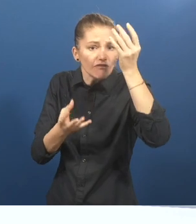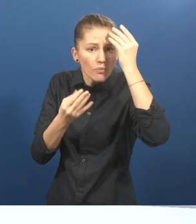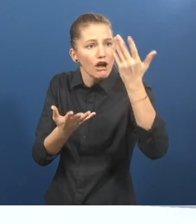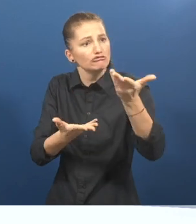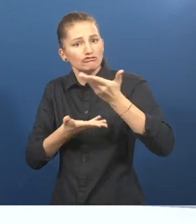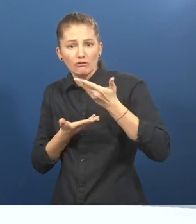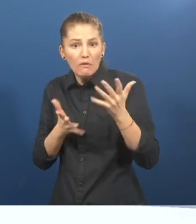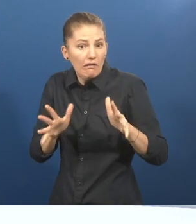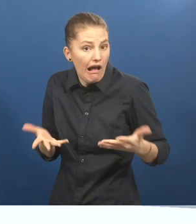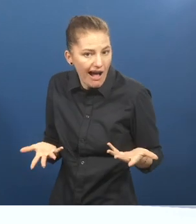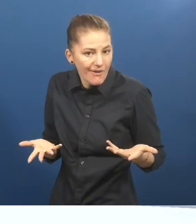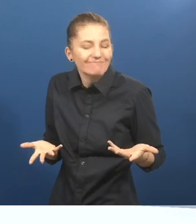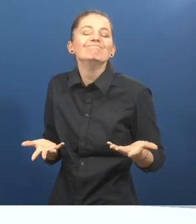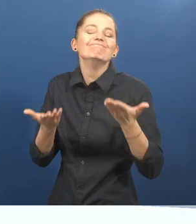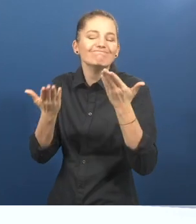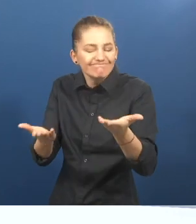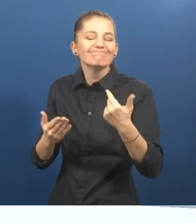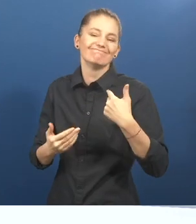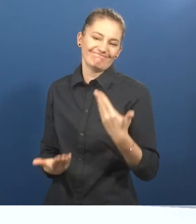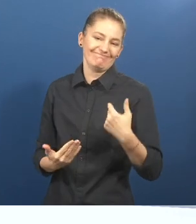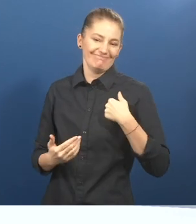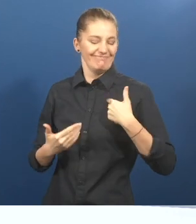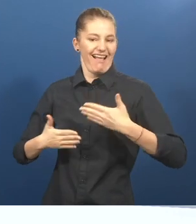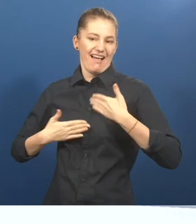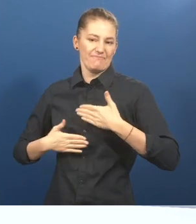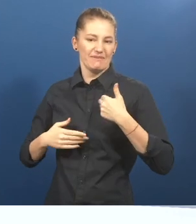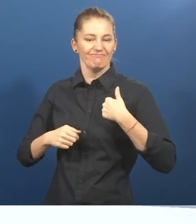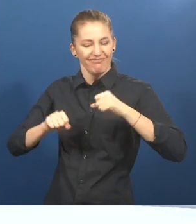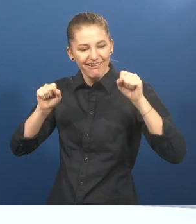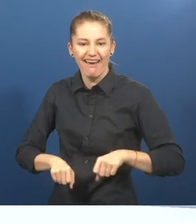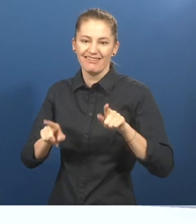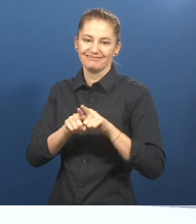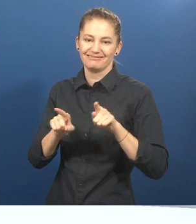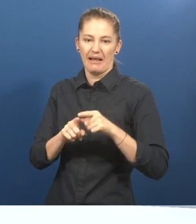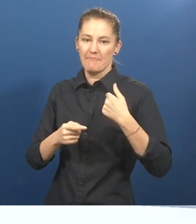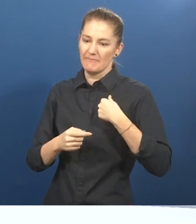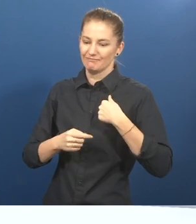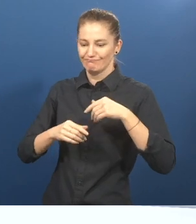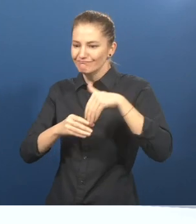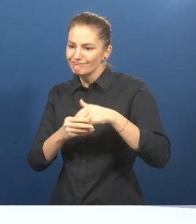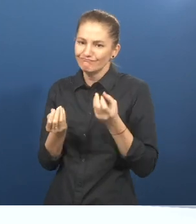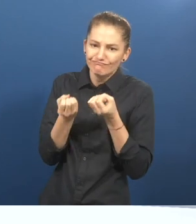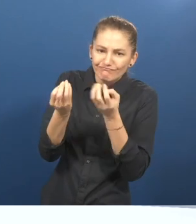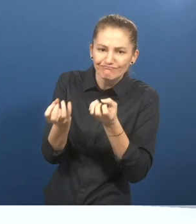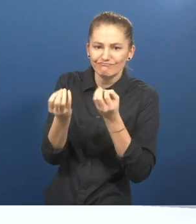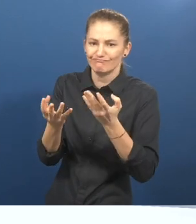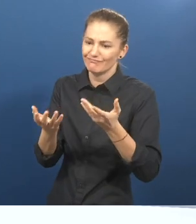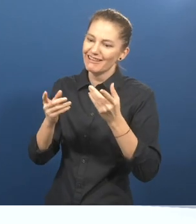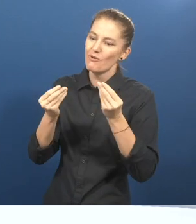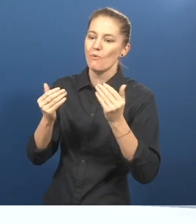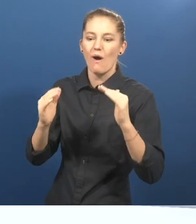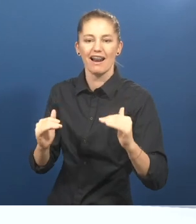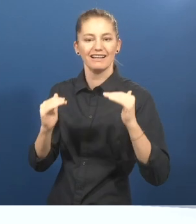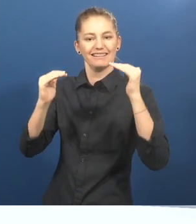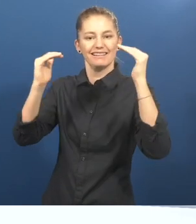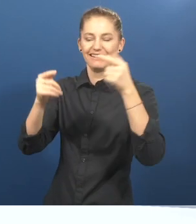That is why I'm so glad that I'm able to work on developing and improving the quality of health care for deaf and hearing people.